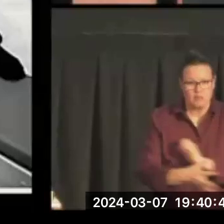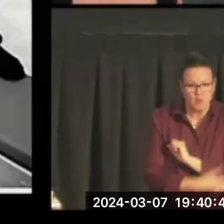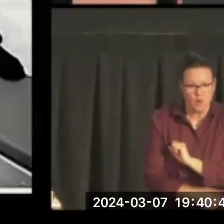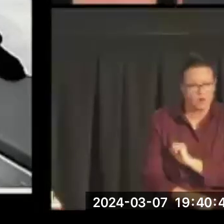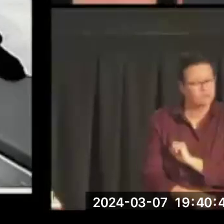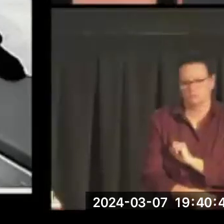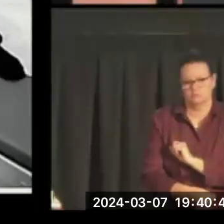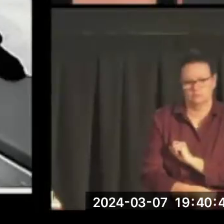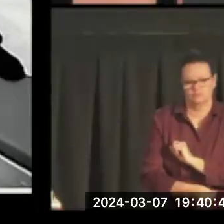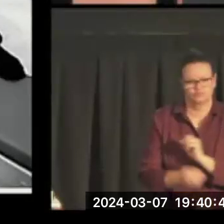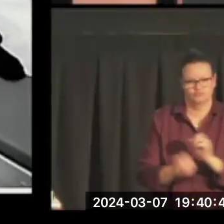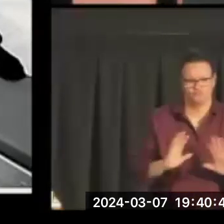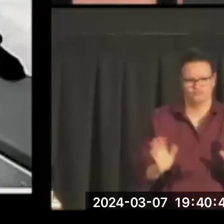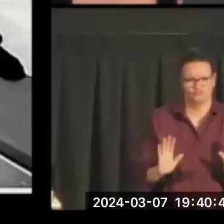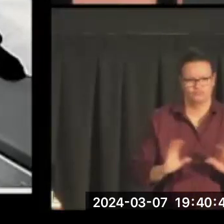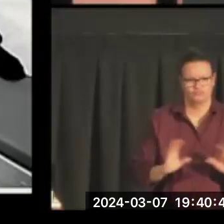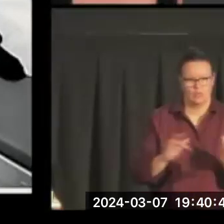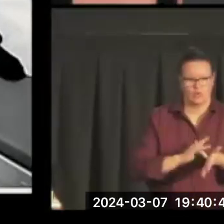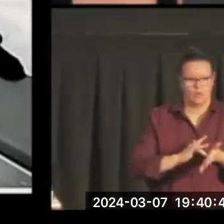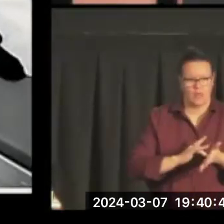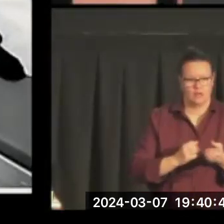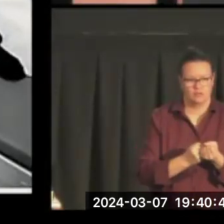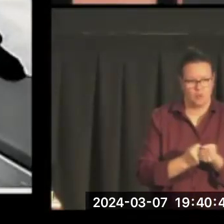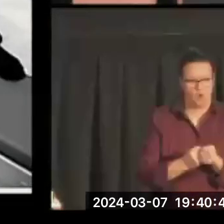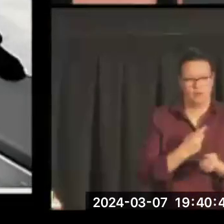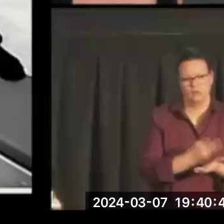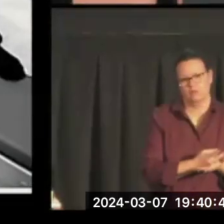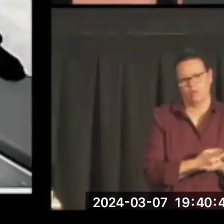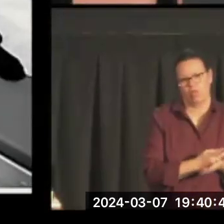have it. And languished in bed someplace.